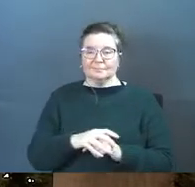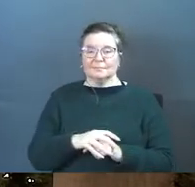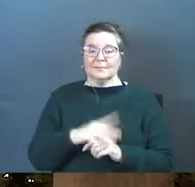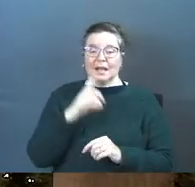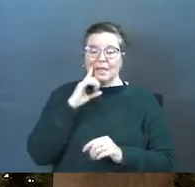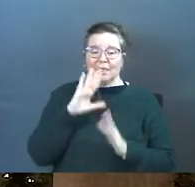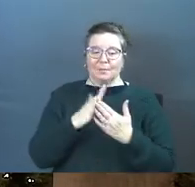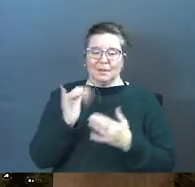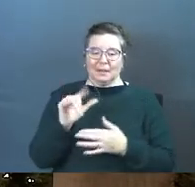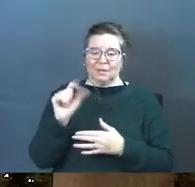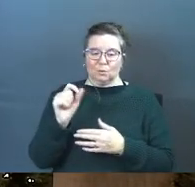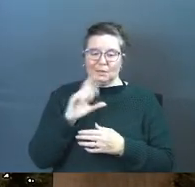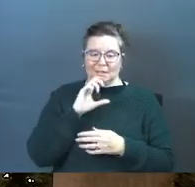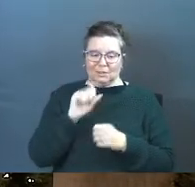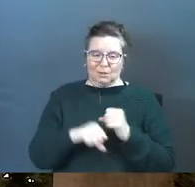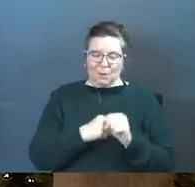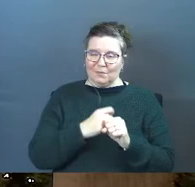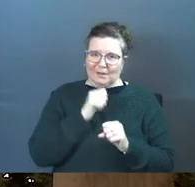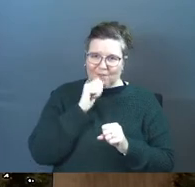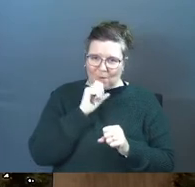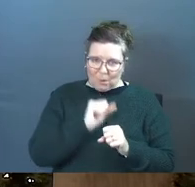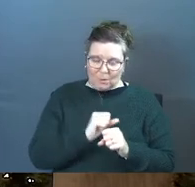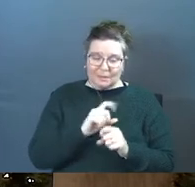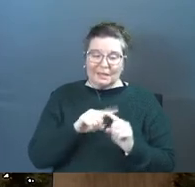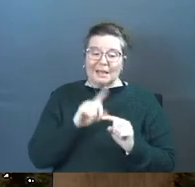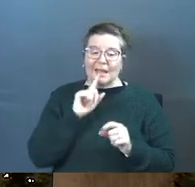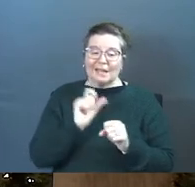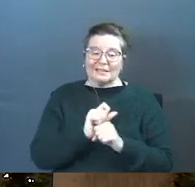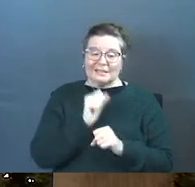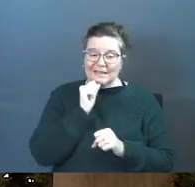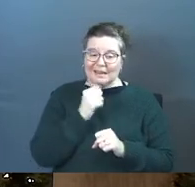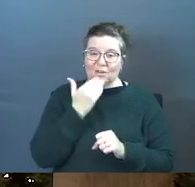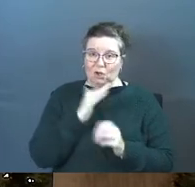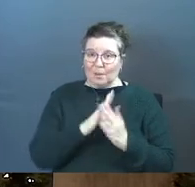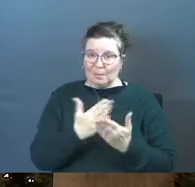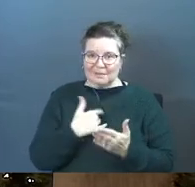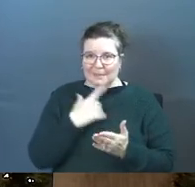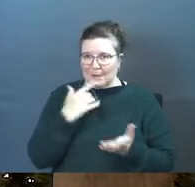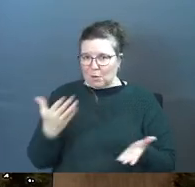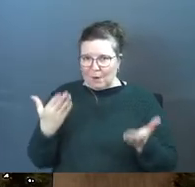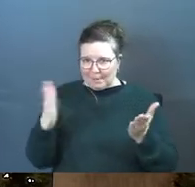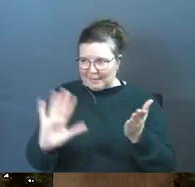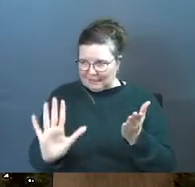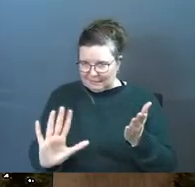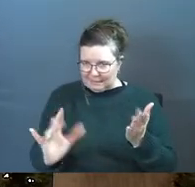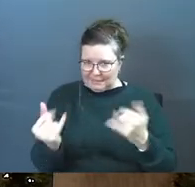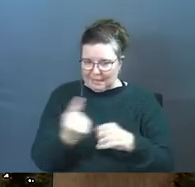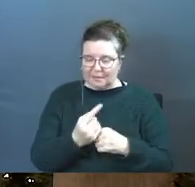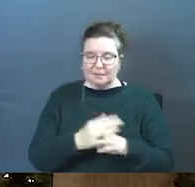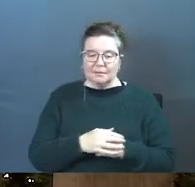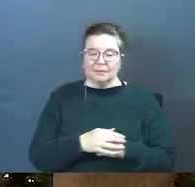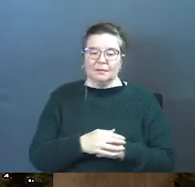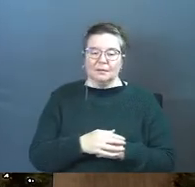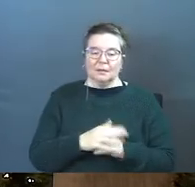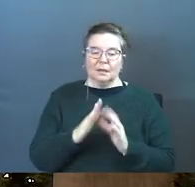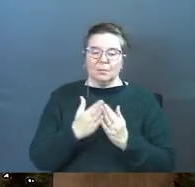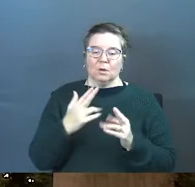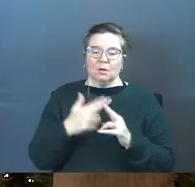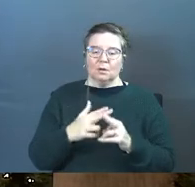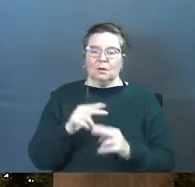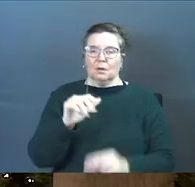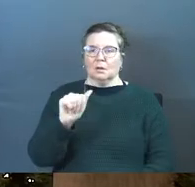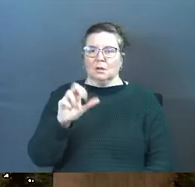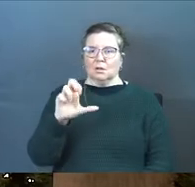So I think this book is like 20 years old. So not very old at all. And it's actually not even a very good book. So I'm not recommending it to you today. It's this book called